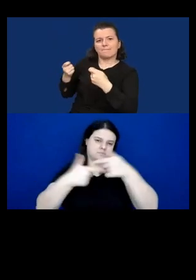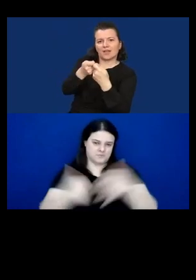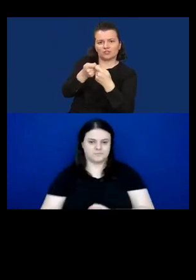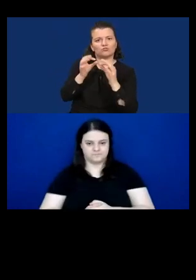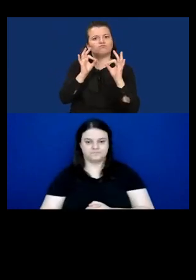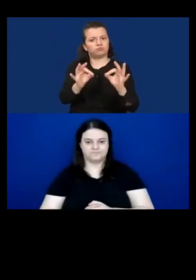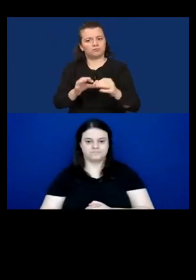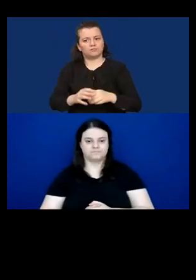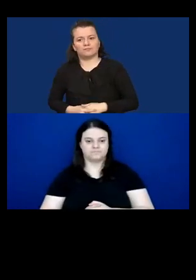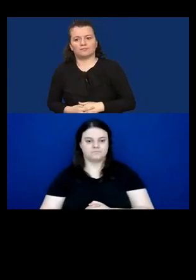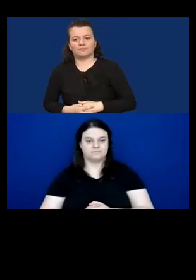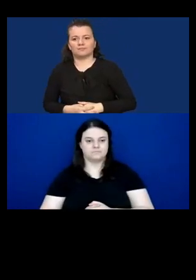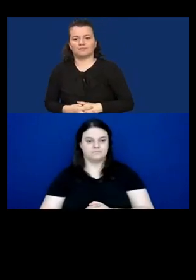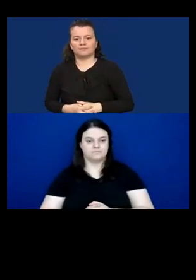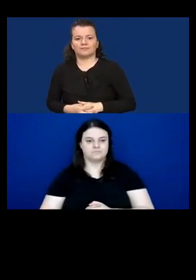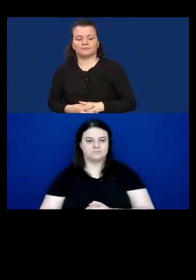wishes.